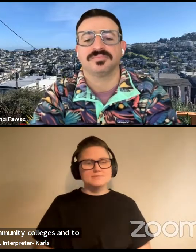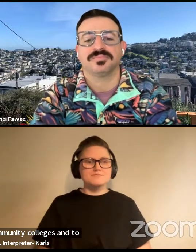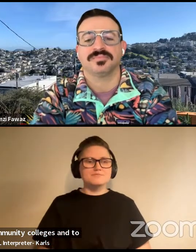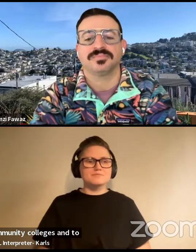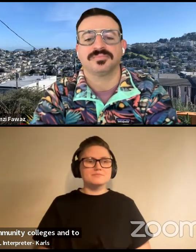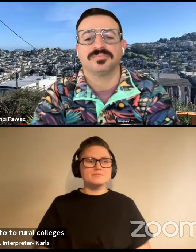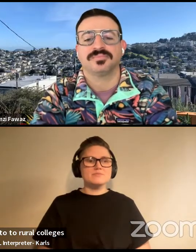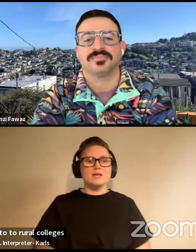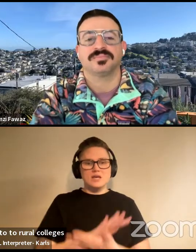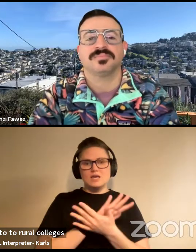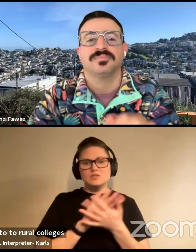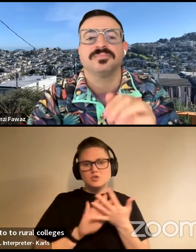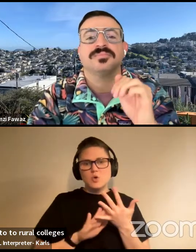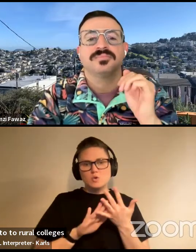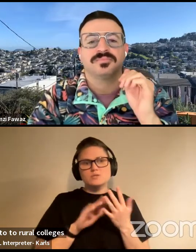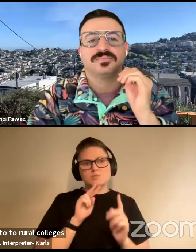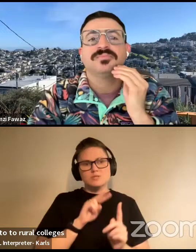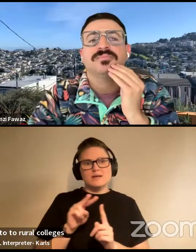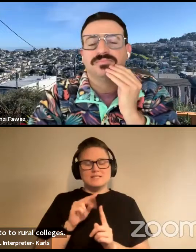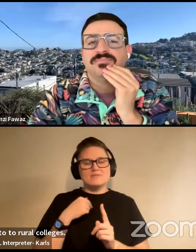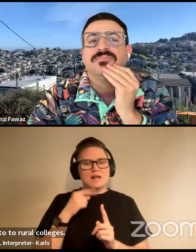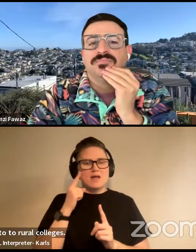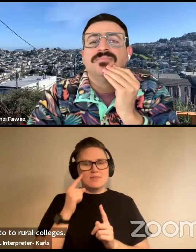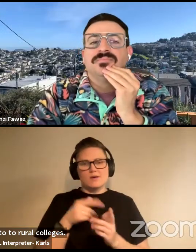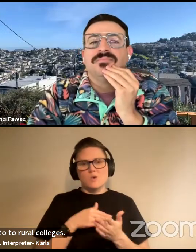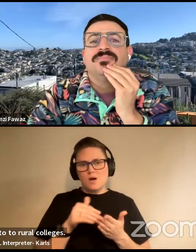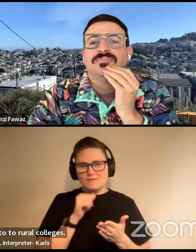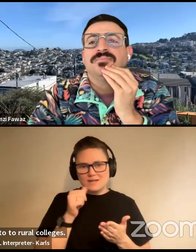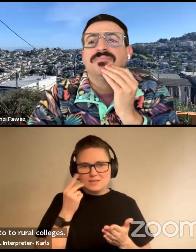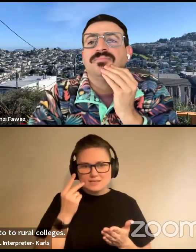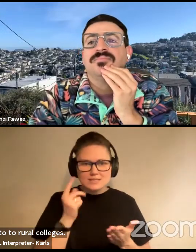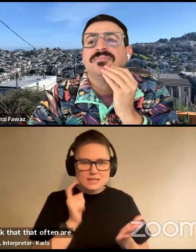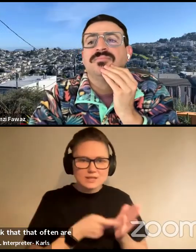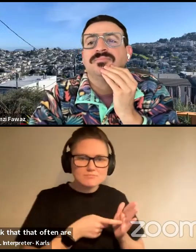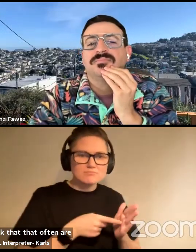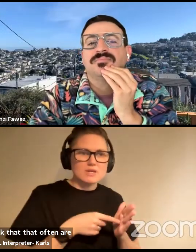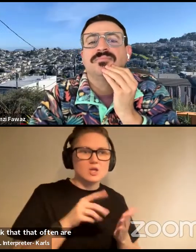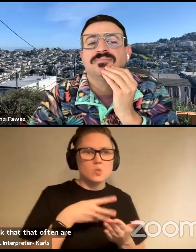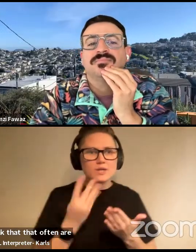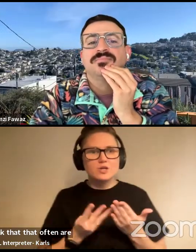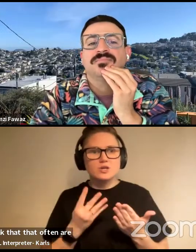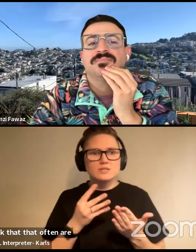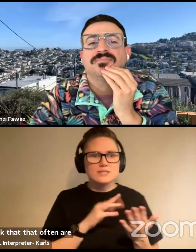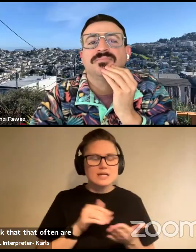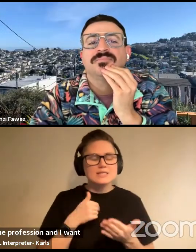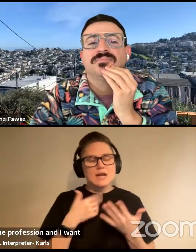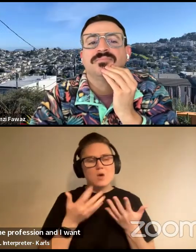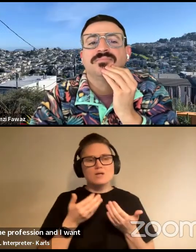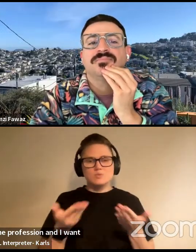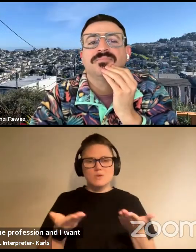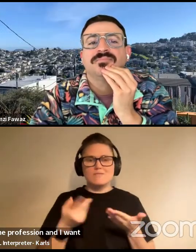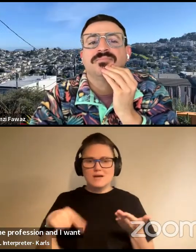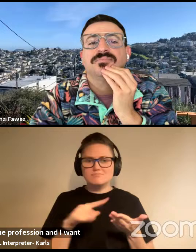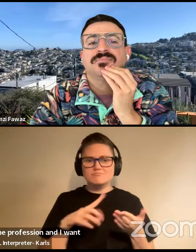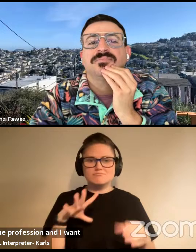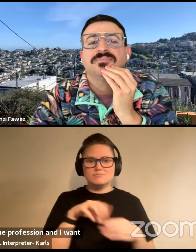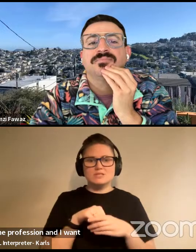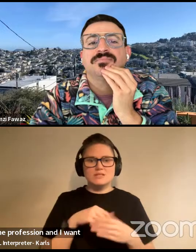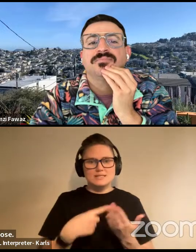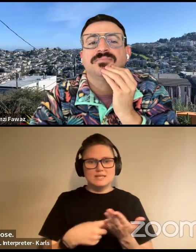perspectives I think that, that often are unseen in queer studies in the profession. And I want to invite those, uh, into the discussion.